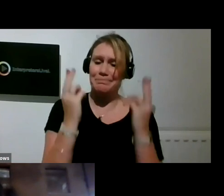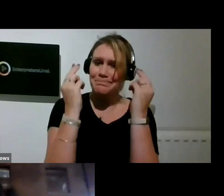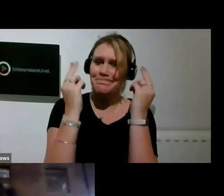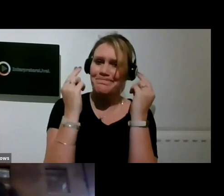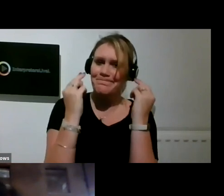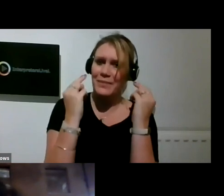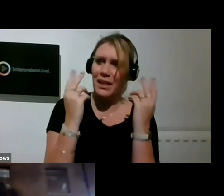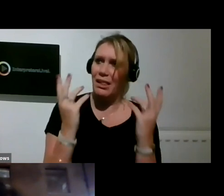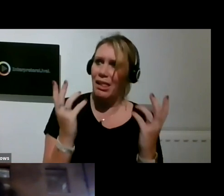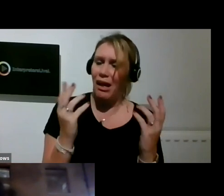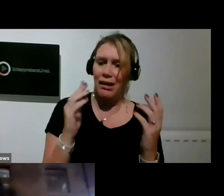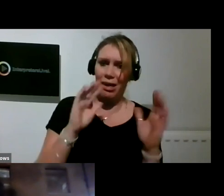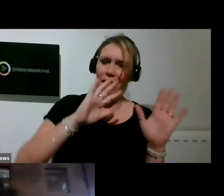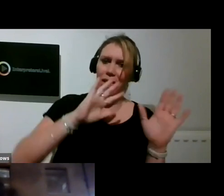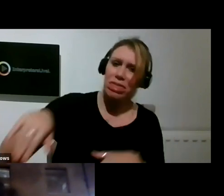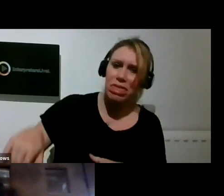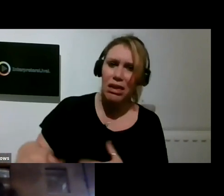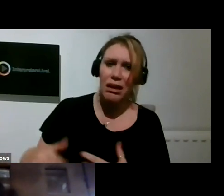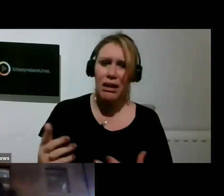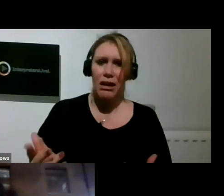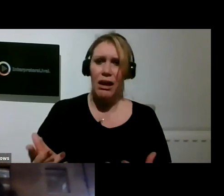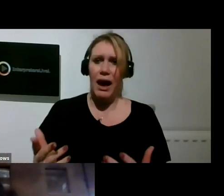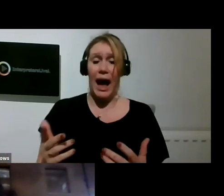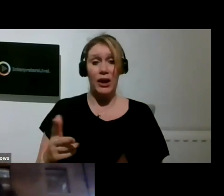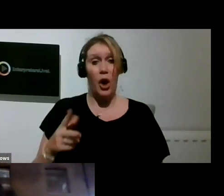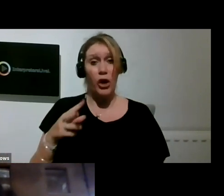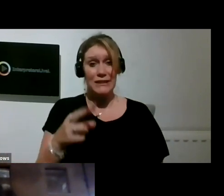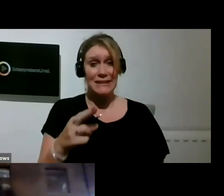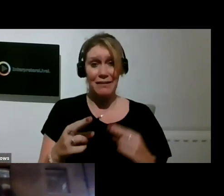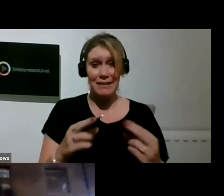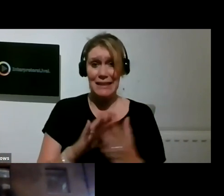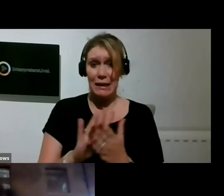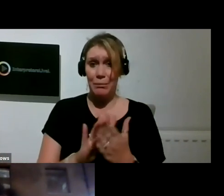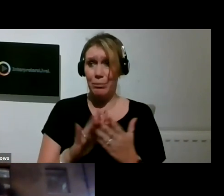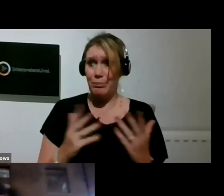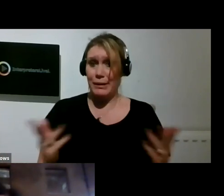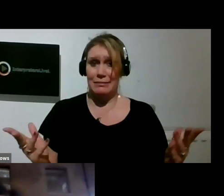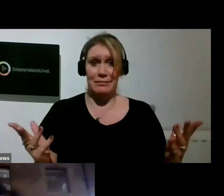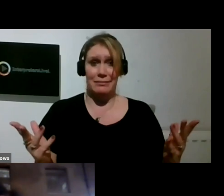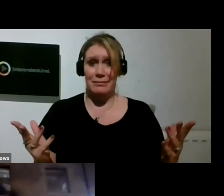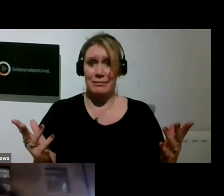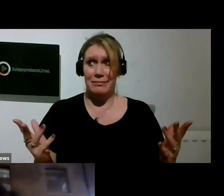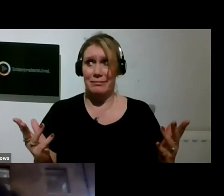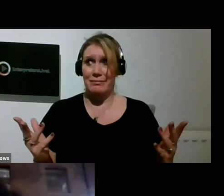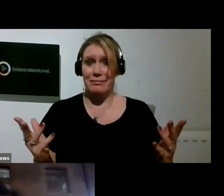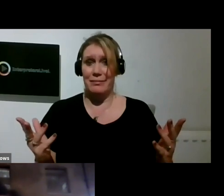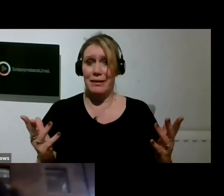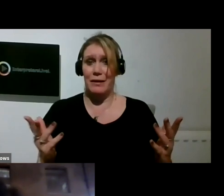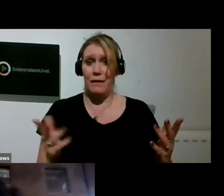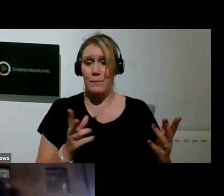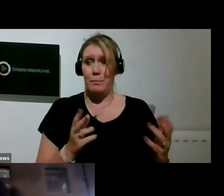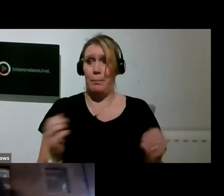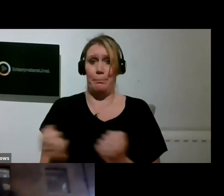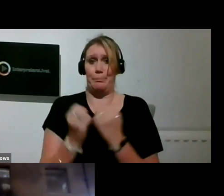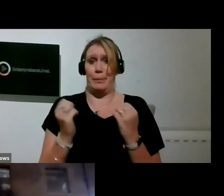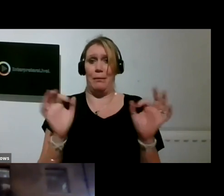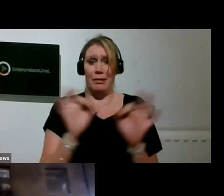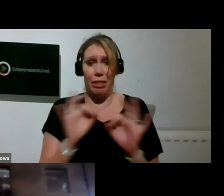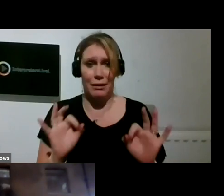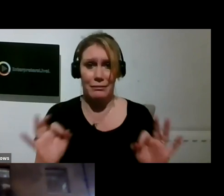years against the backdrop of austerity is one that I'm very, very responsive to.